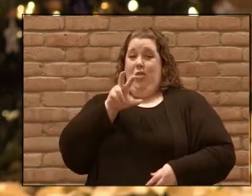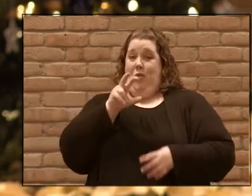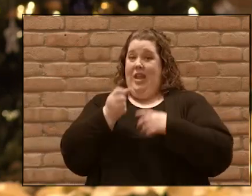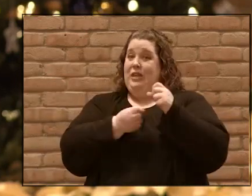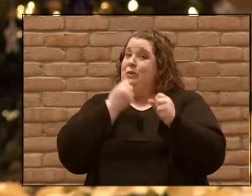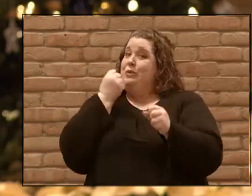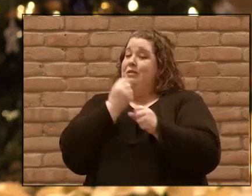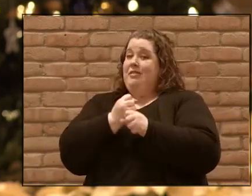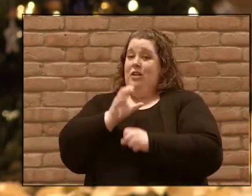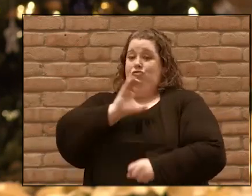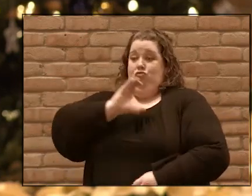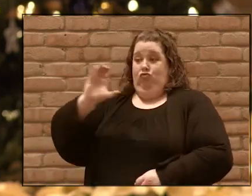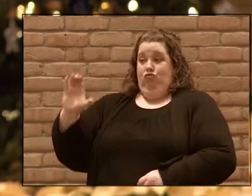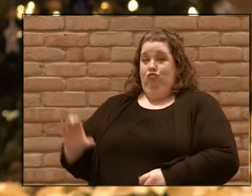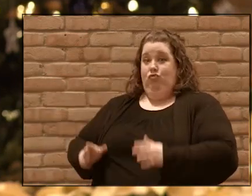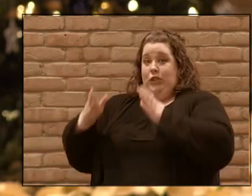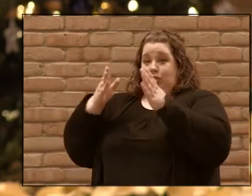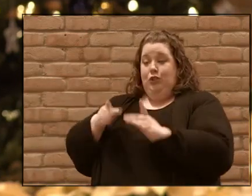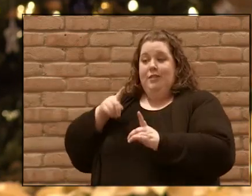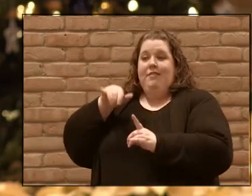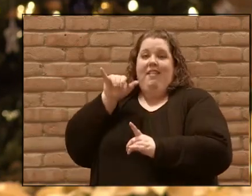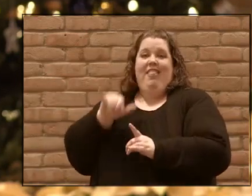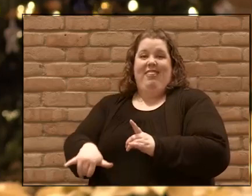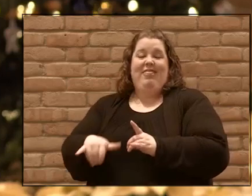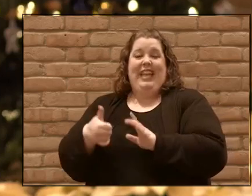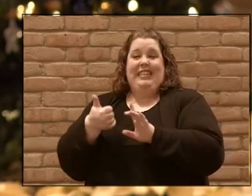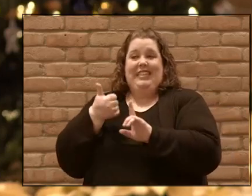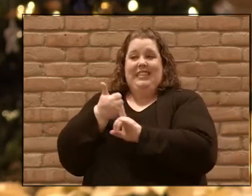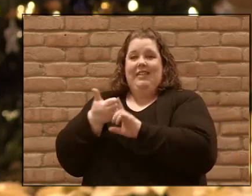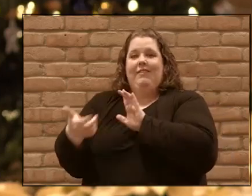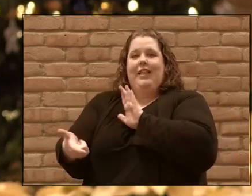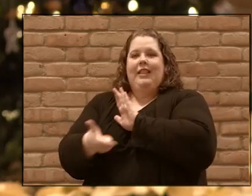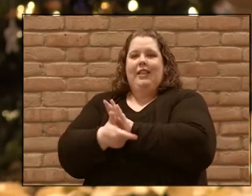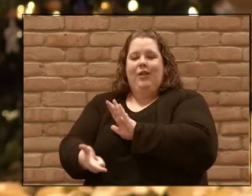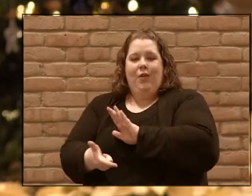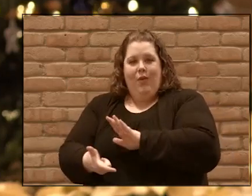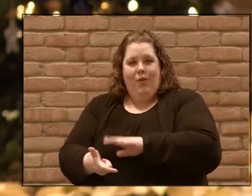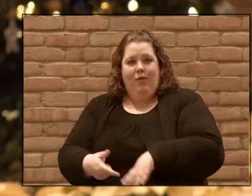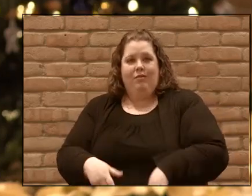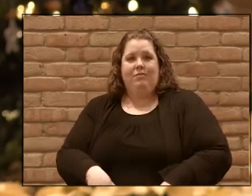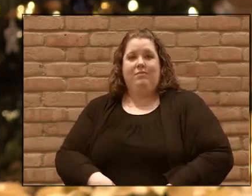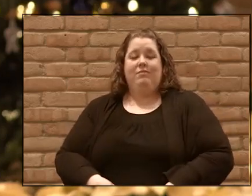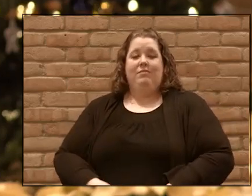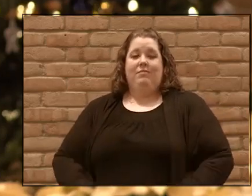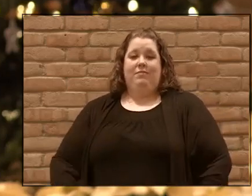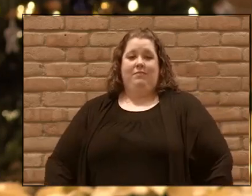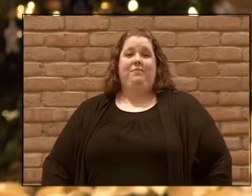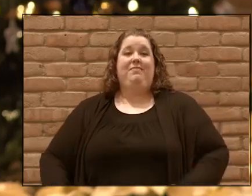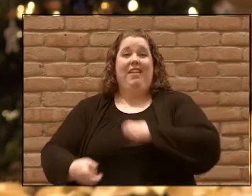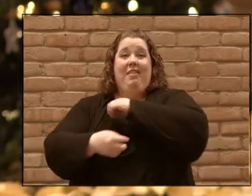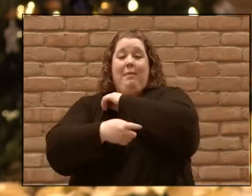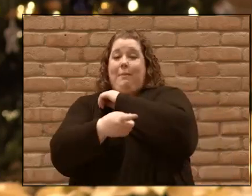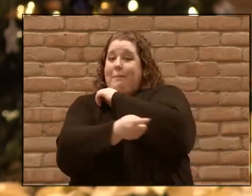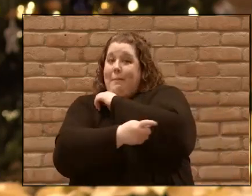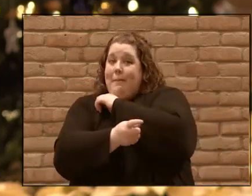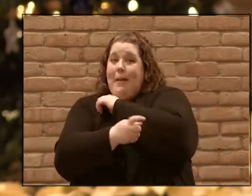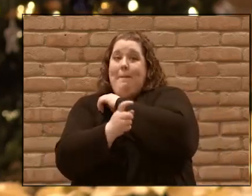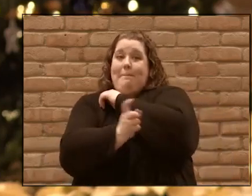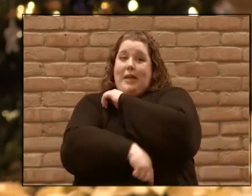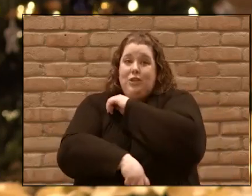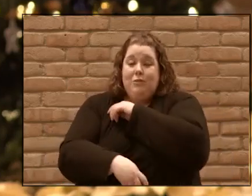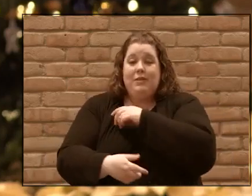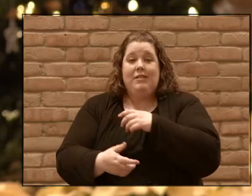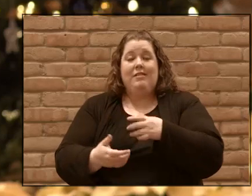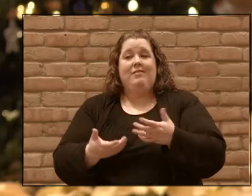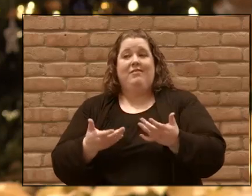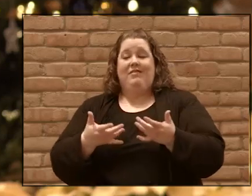illegal. It was a crime. And the punishment and the type of stuff they had to